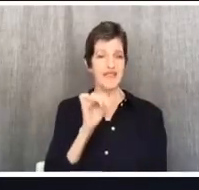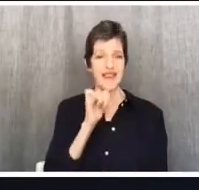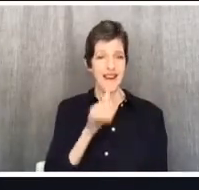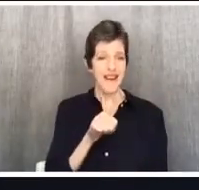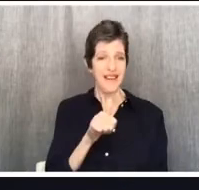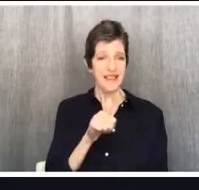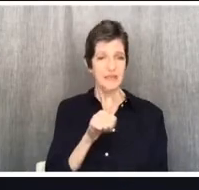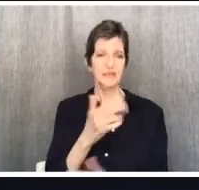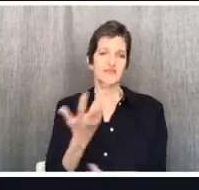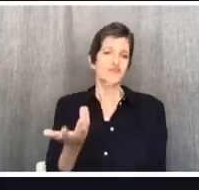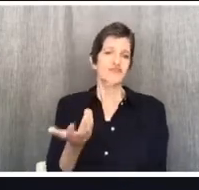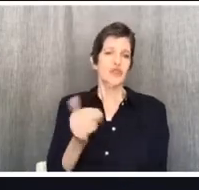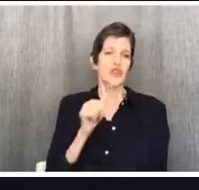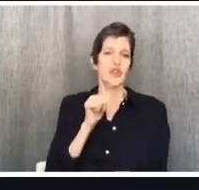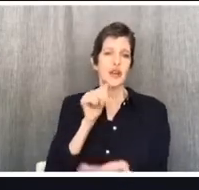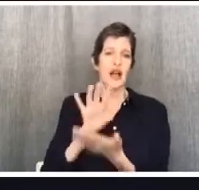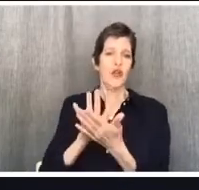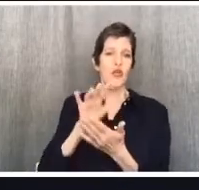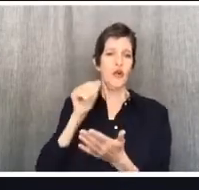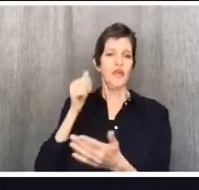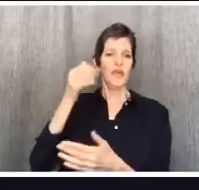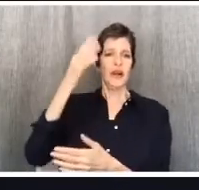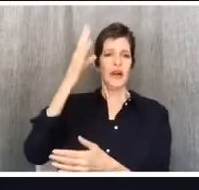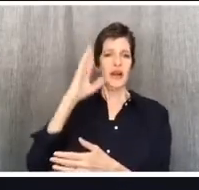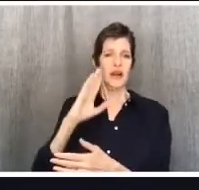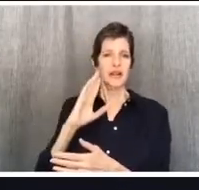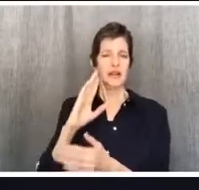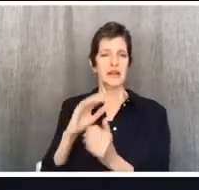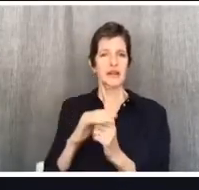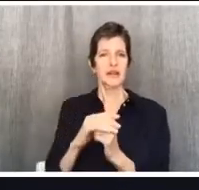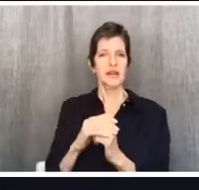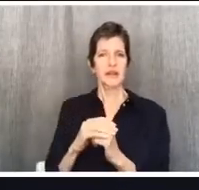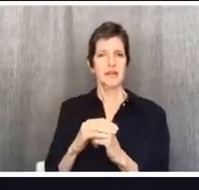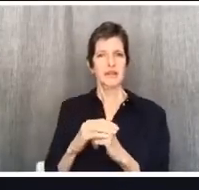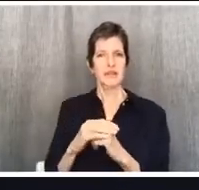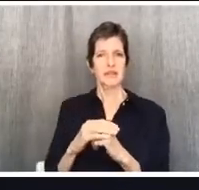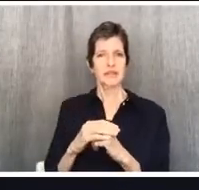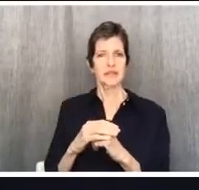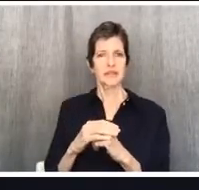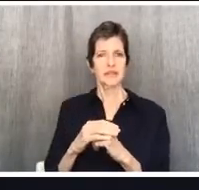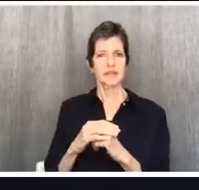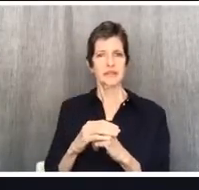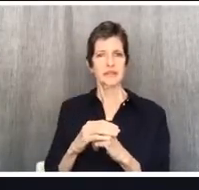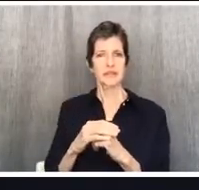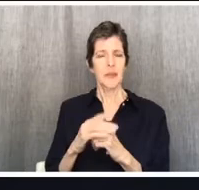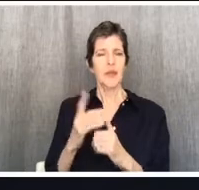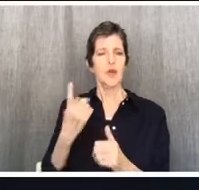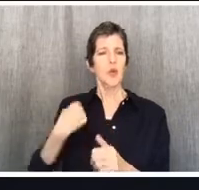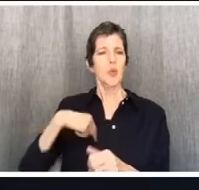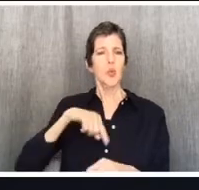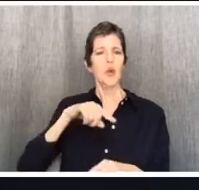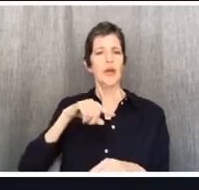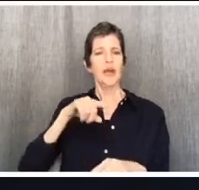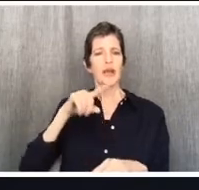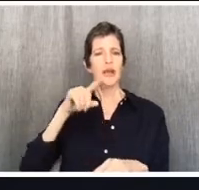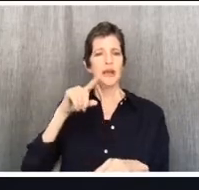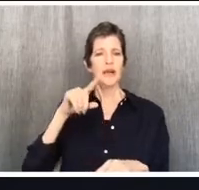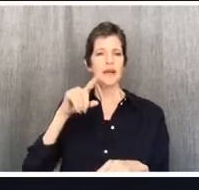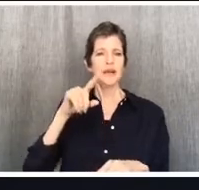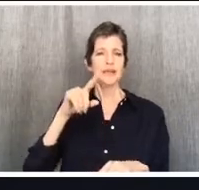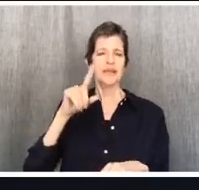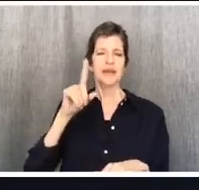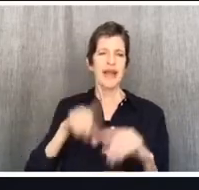Now, I think there are things that we can't disagree over and still call each other Christians. We can't disagree on the resurrection of Jesus.